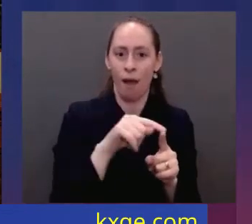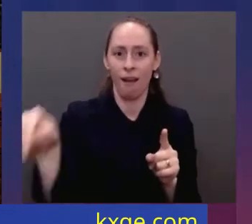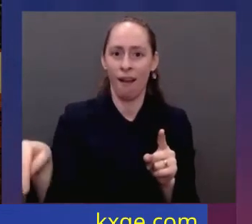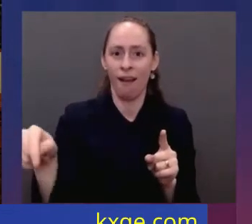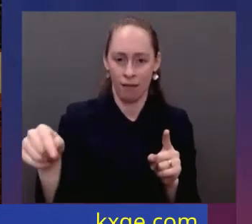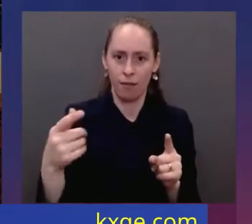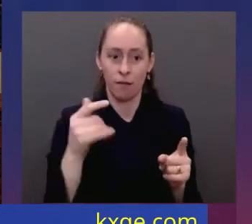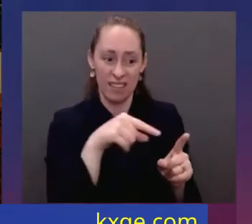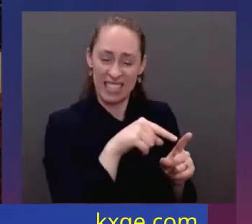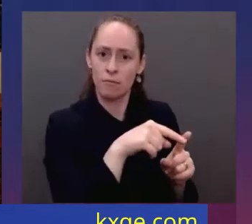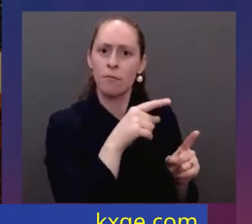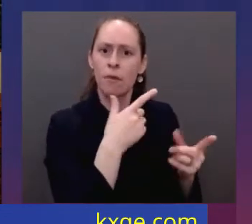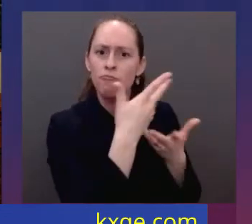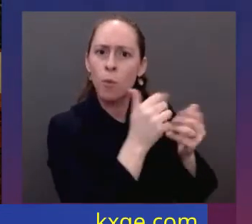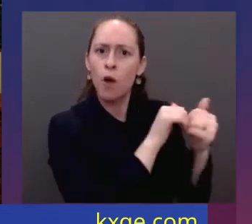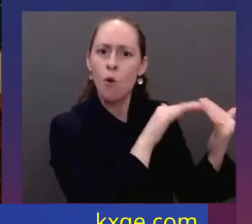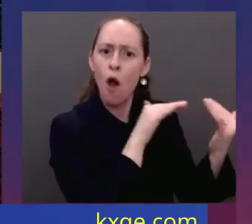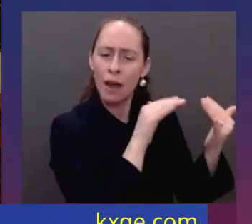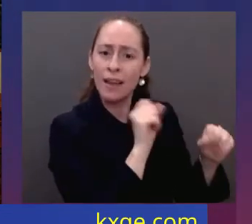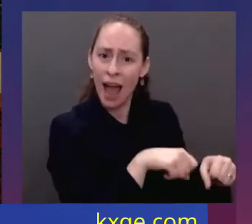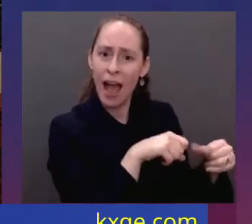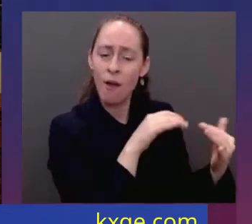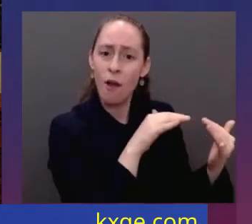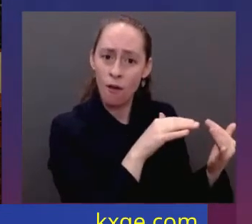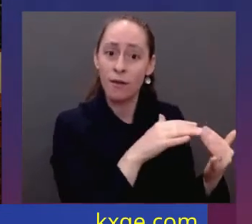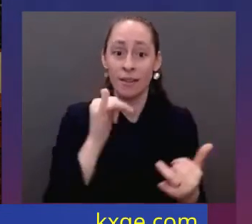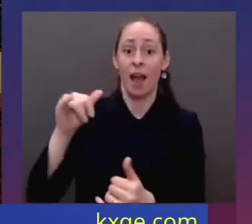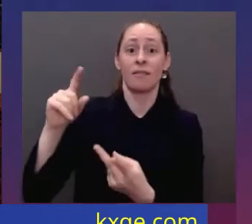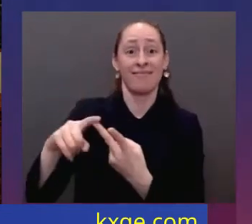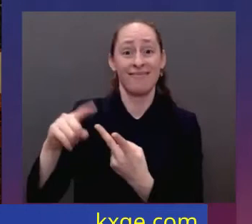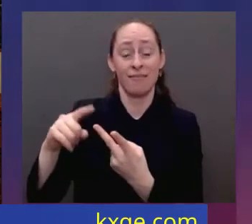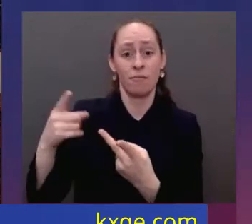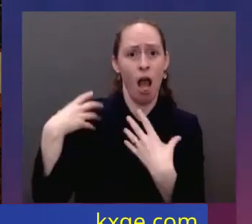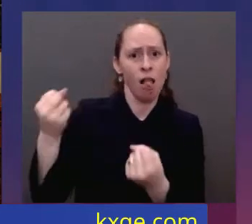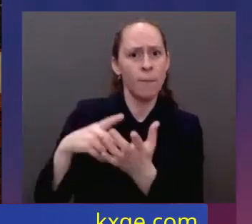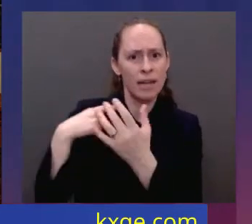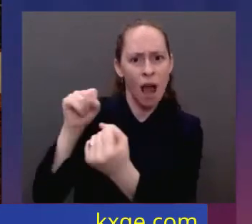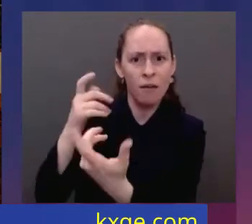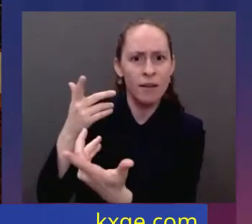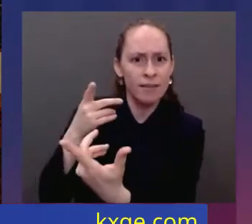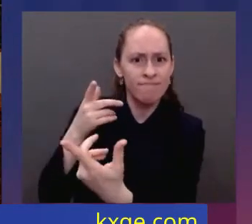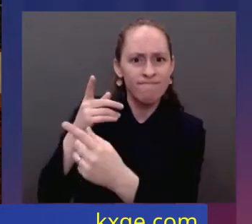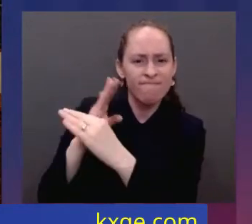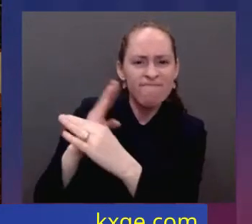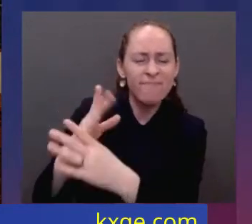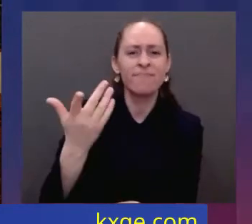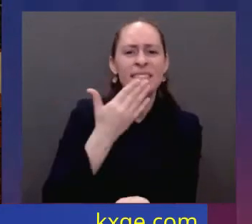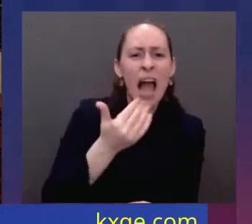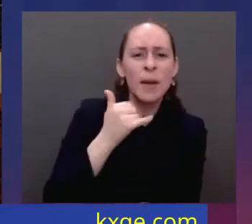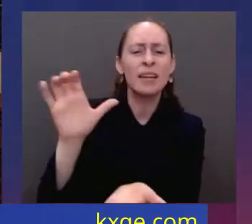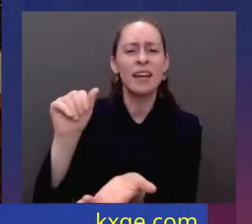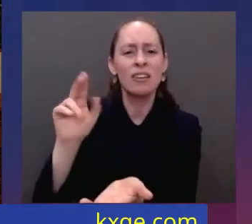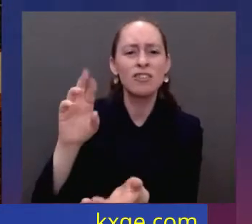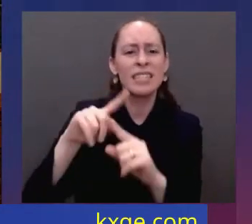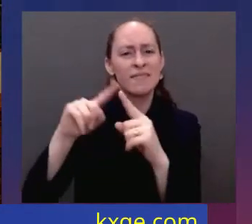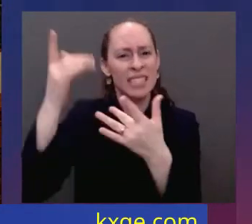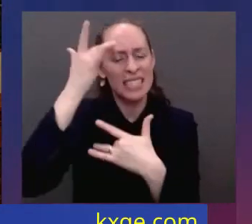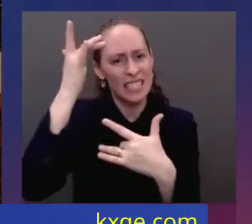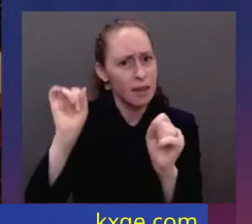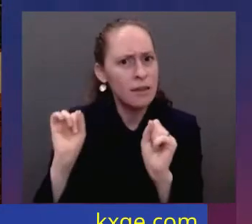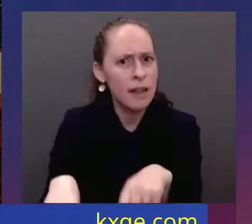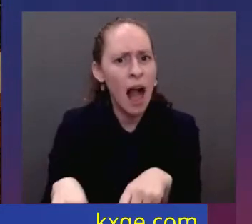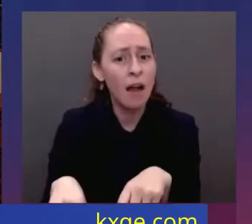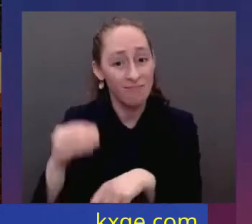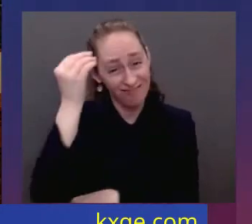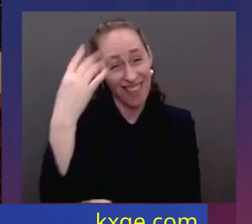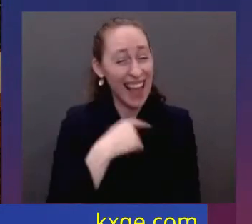drive breakthroughs in cancer, Alzheimer's and diabetes, and more. A unity agenda for the nation. We can do these things. It's within our power. And I don't see a